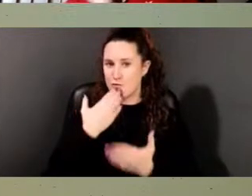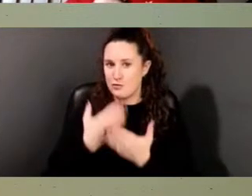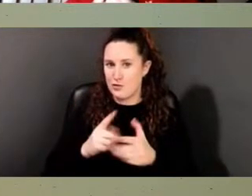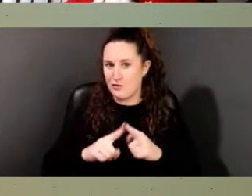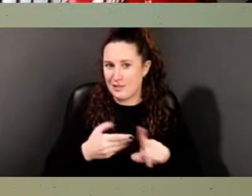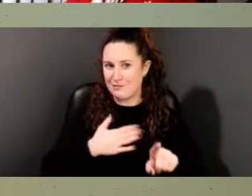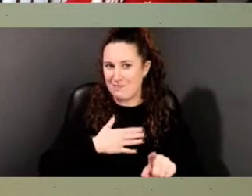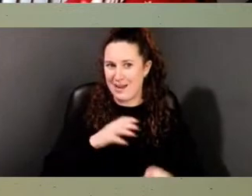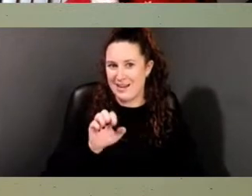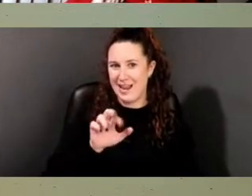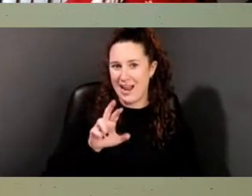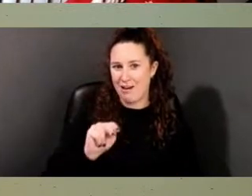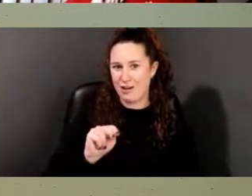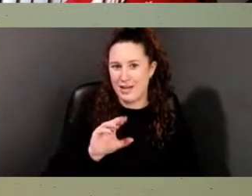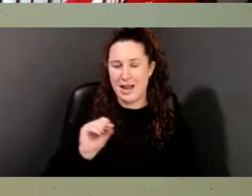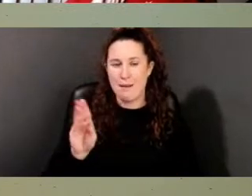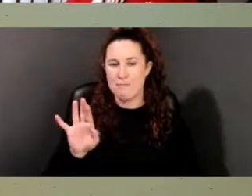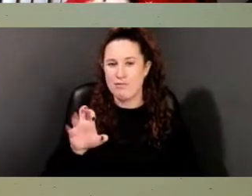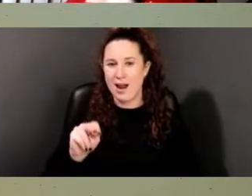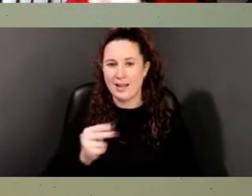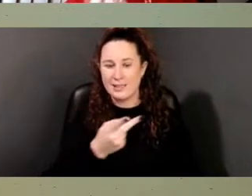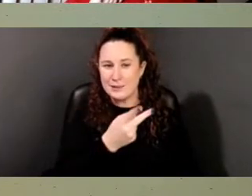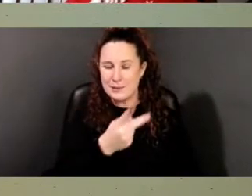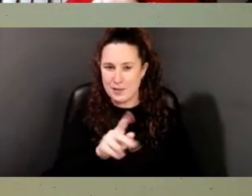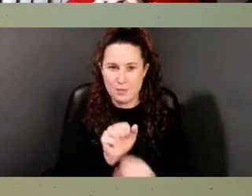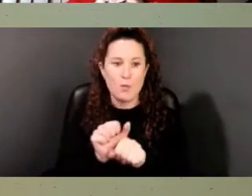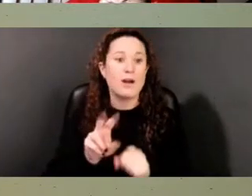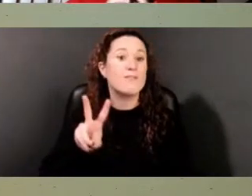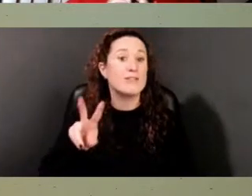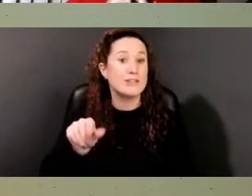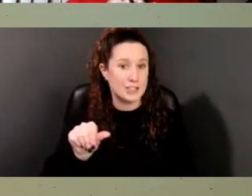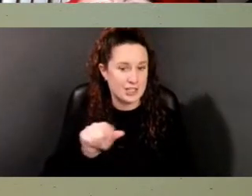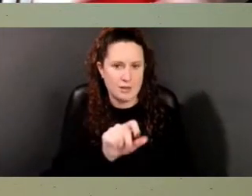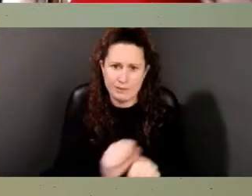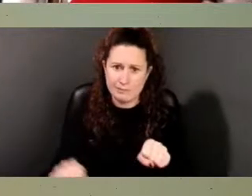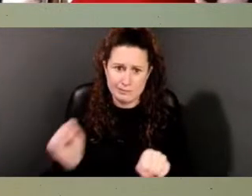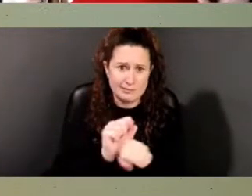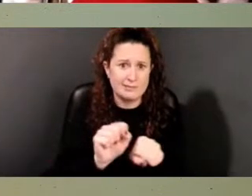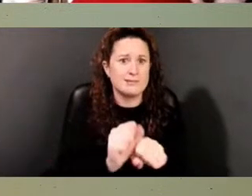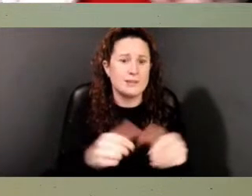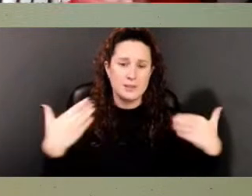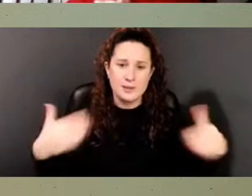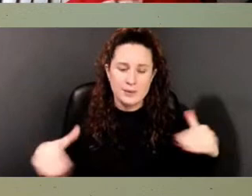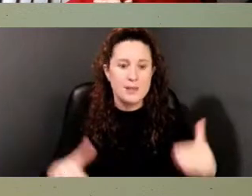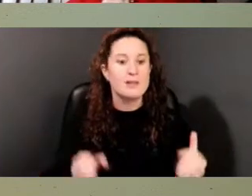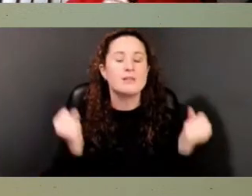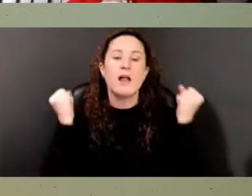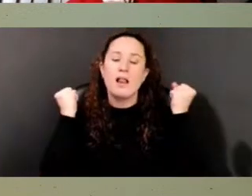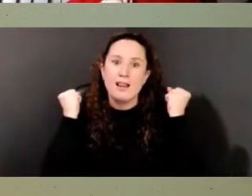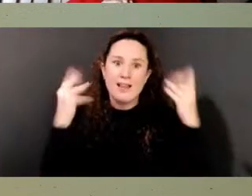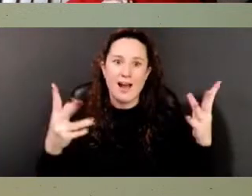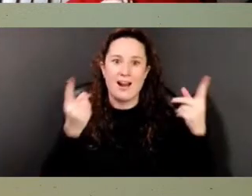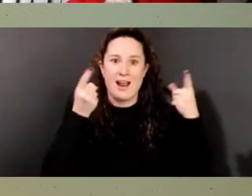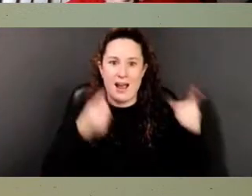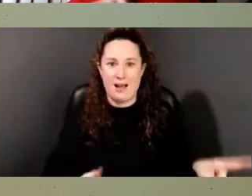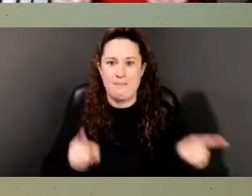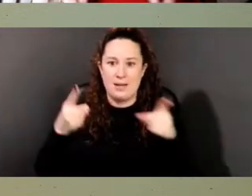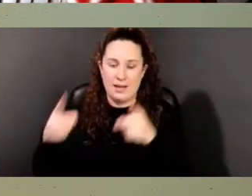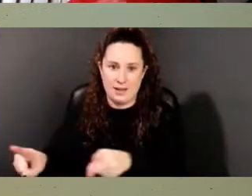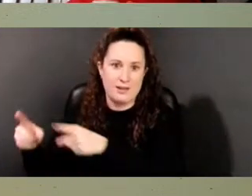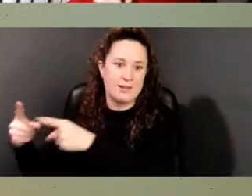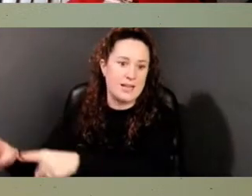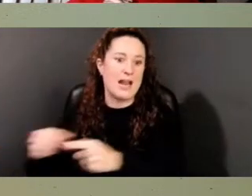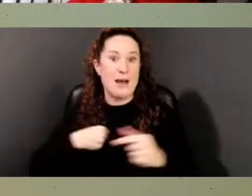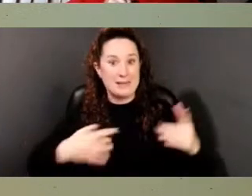doing this work for so long at East End in Virginia. Um, and there's lots and lots of going on, lots of things going on. I'm